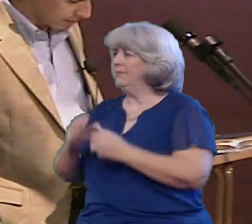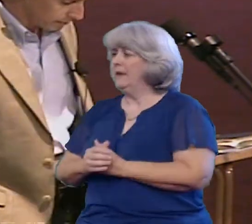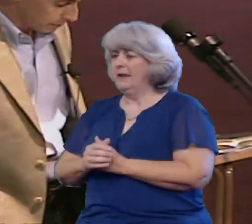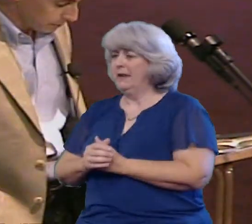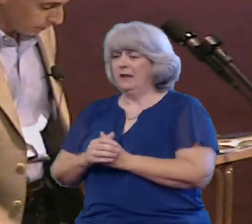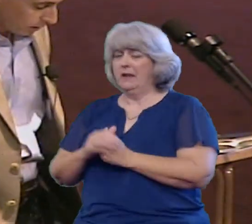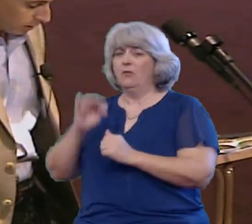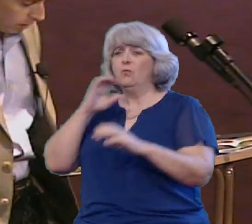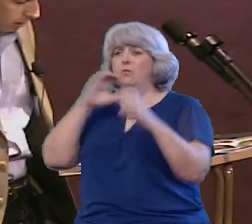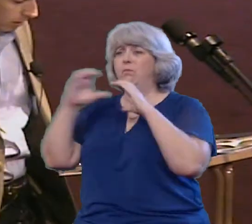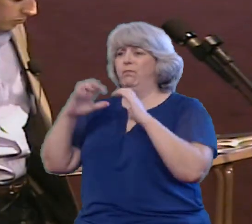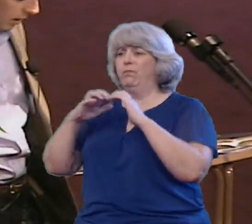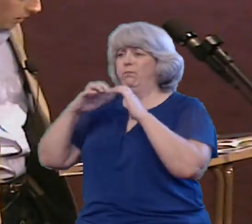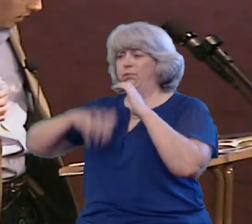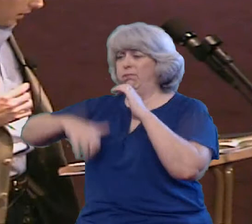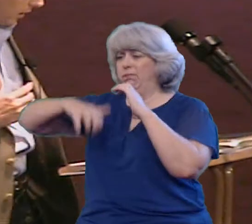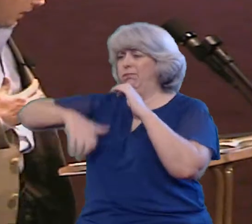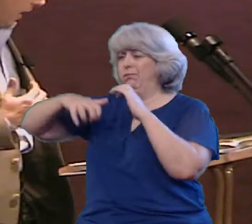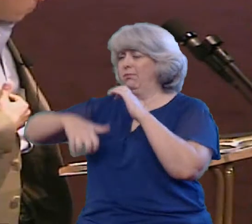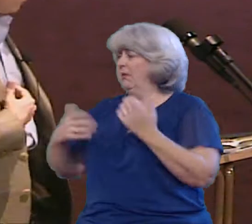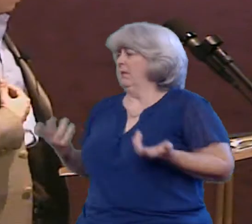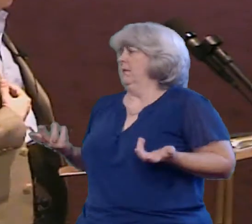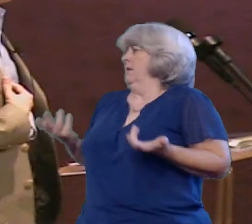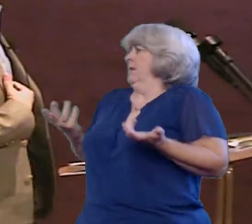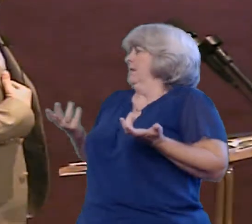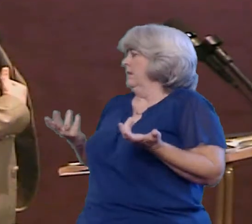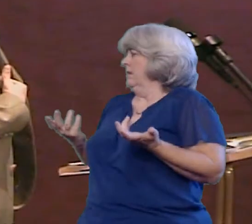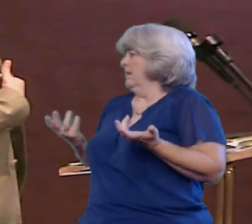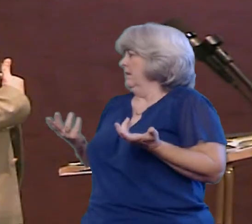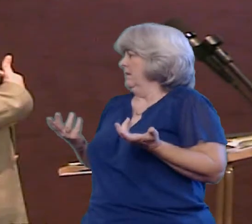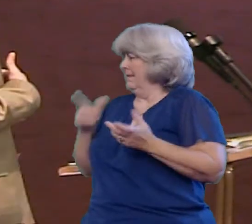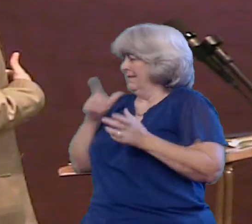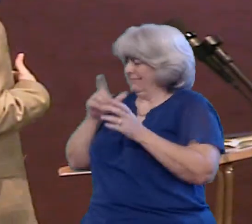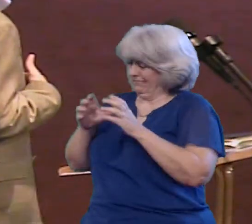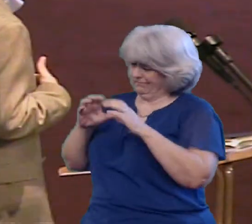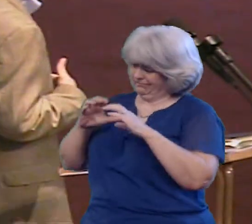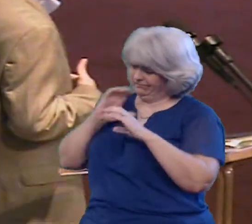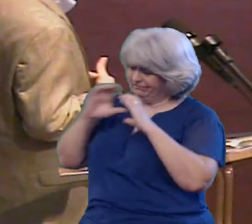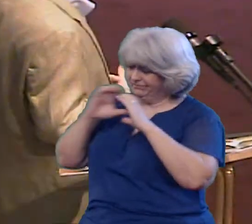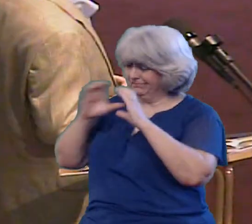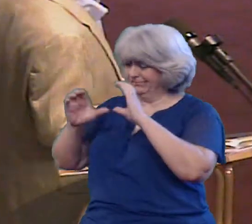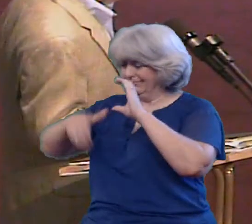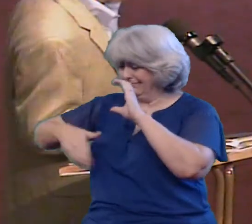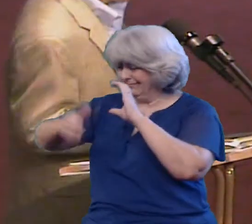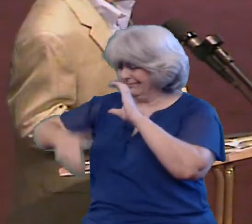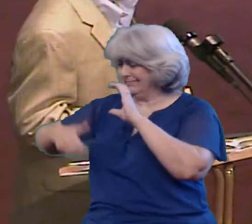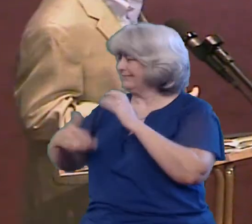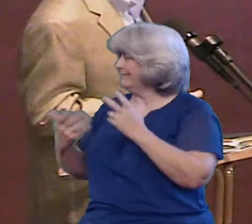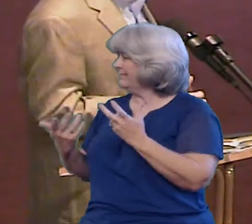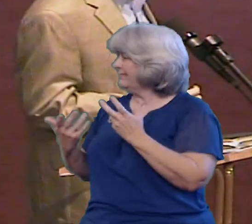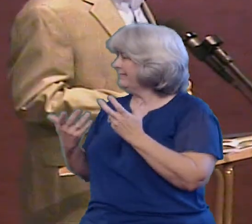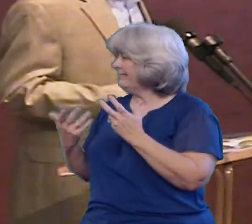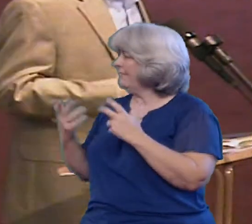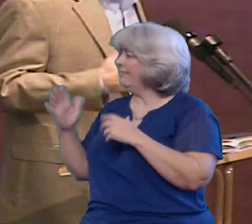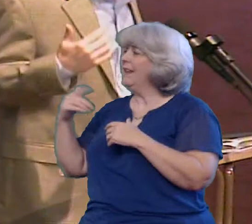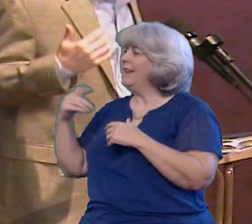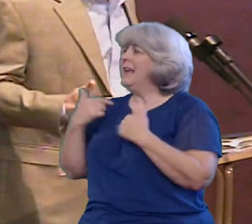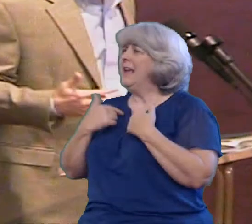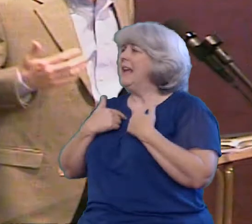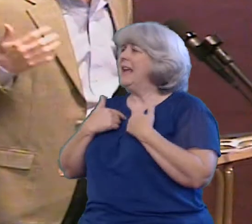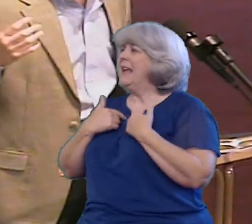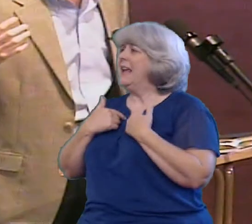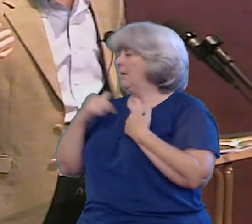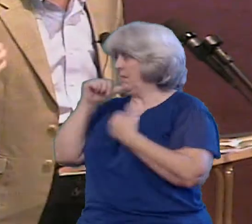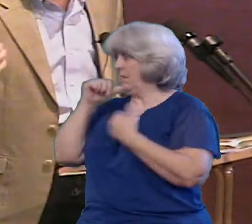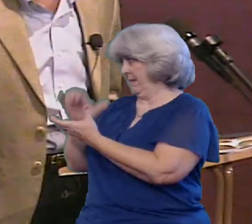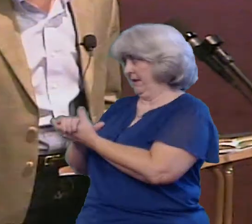effective? You see, I'm not married But I can probably guess very closely to think about That the desire